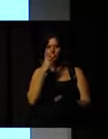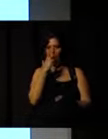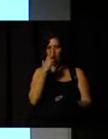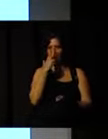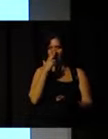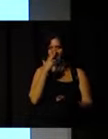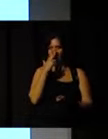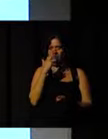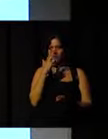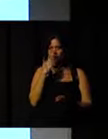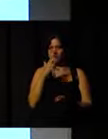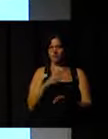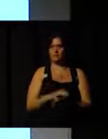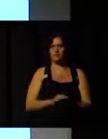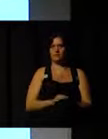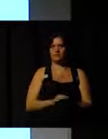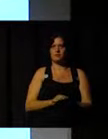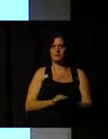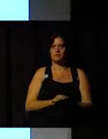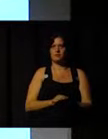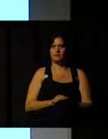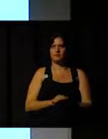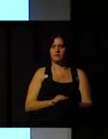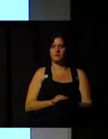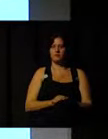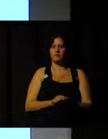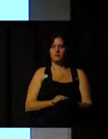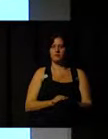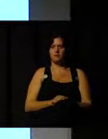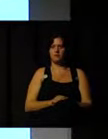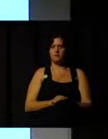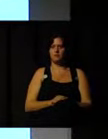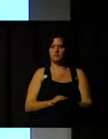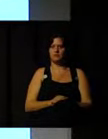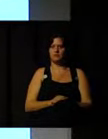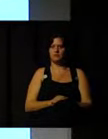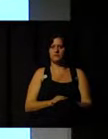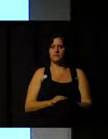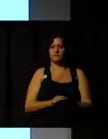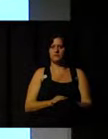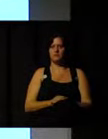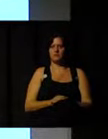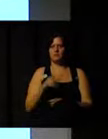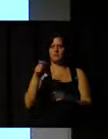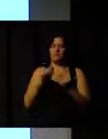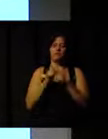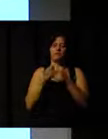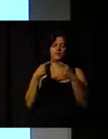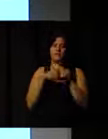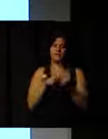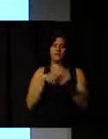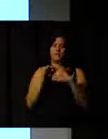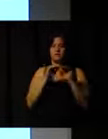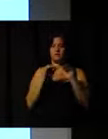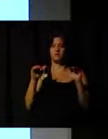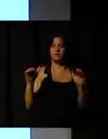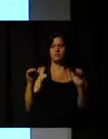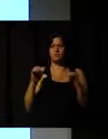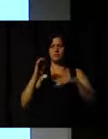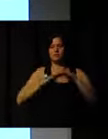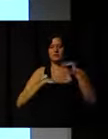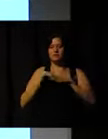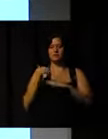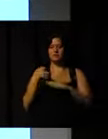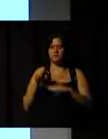help us to understand the level of knowledge and the level of skills that you have. And, then, at the end of this process,